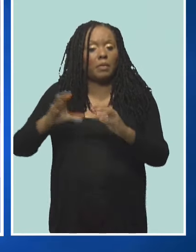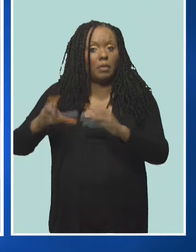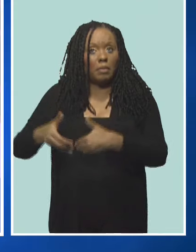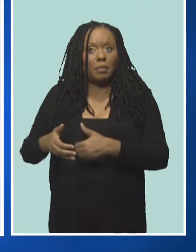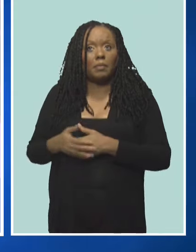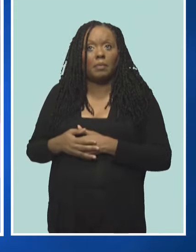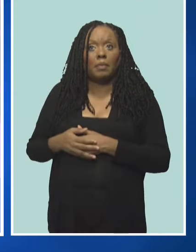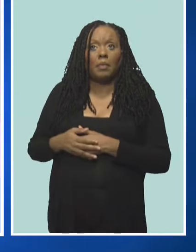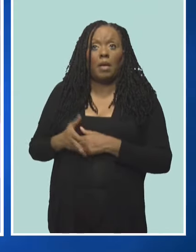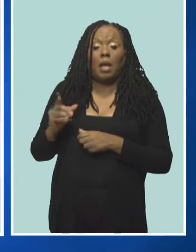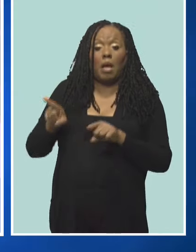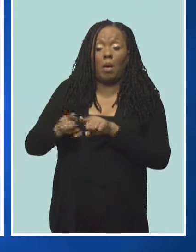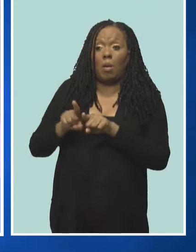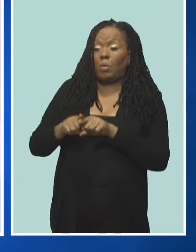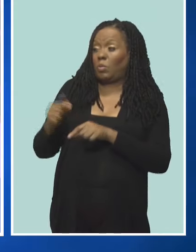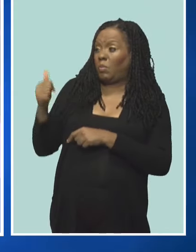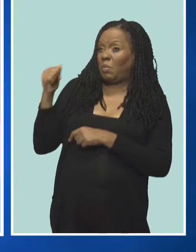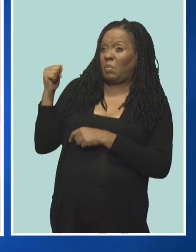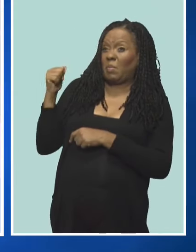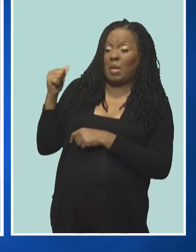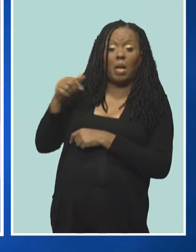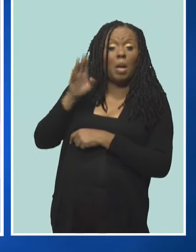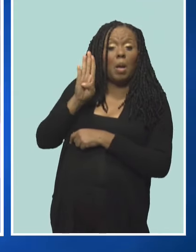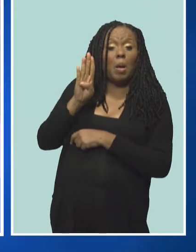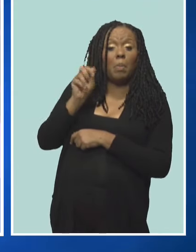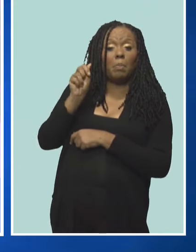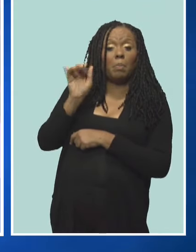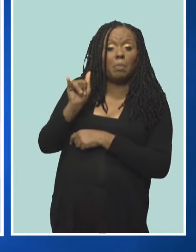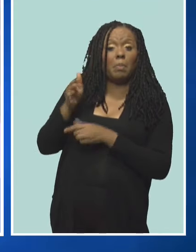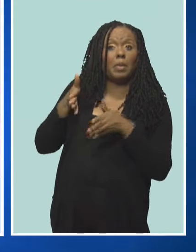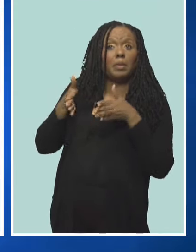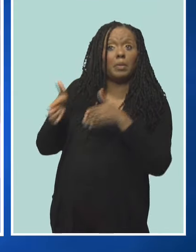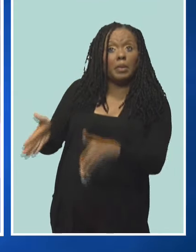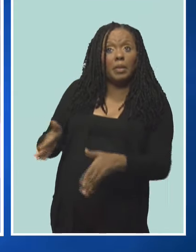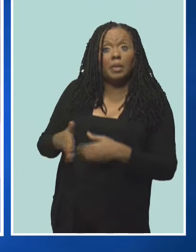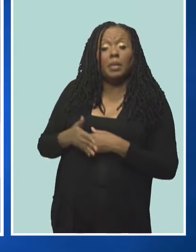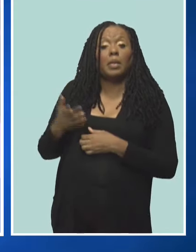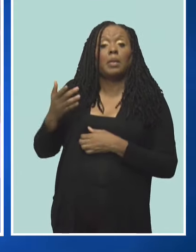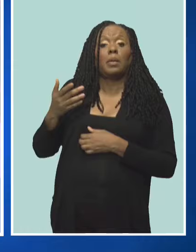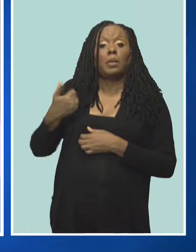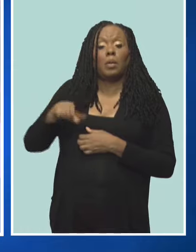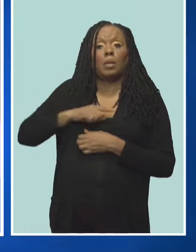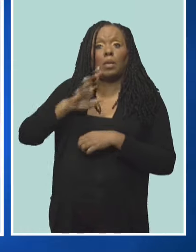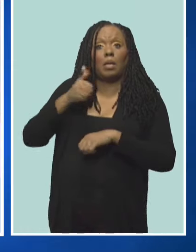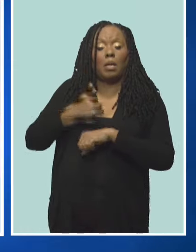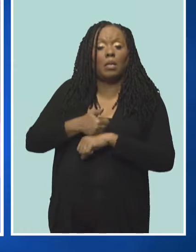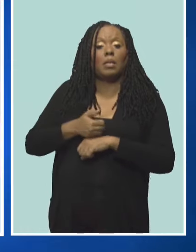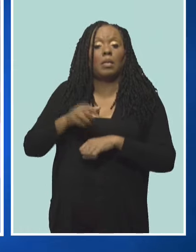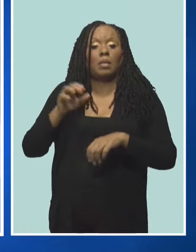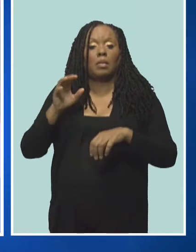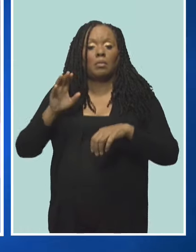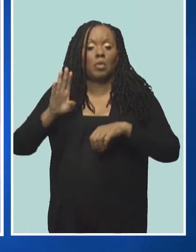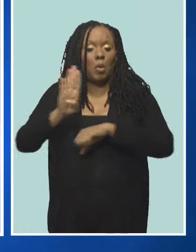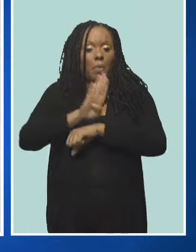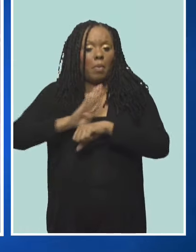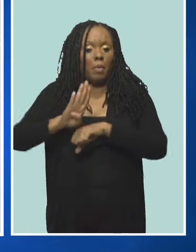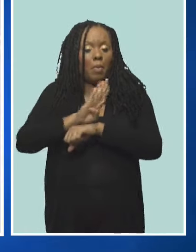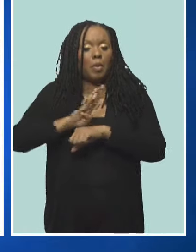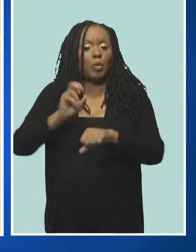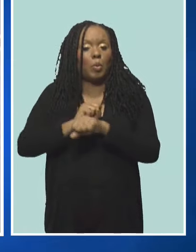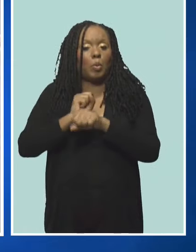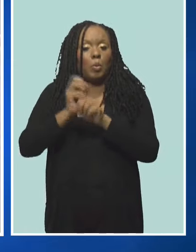here at Martino House on Bay Street, with the formation of the Barbados Workers' Union in